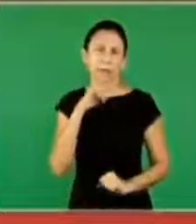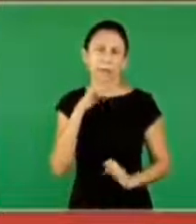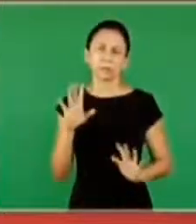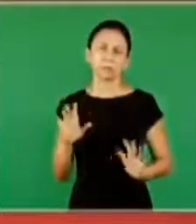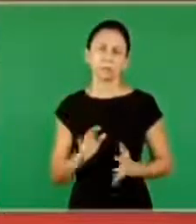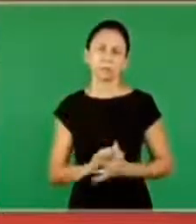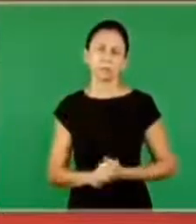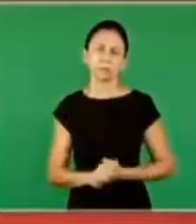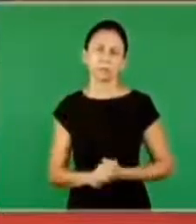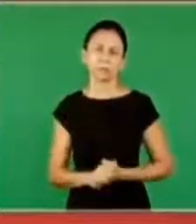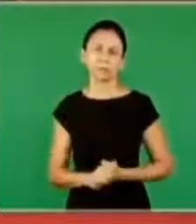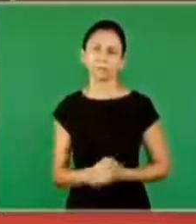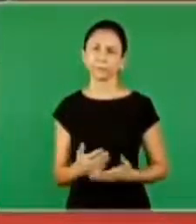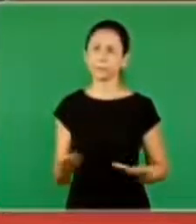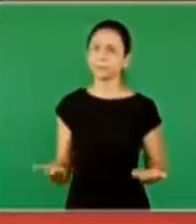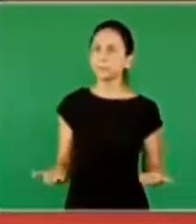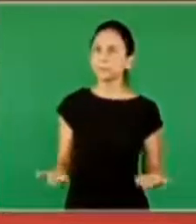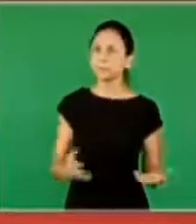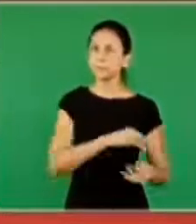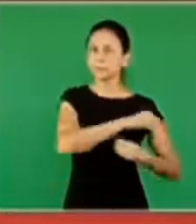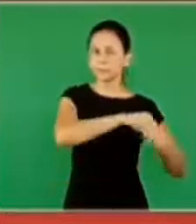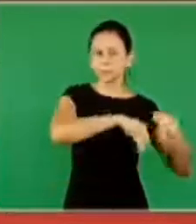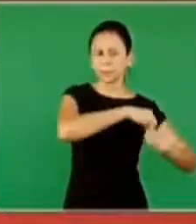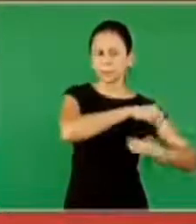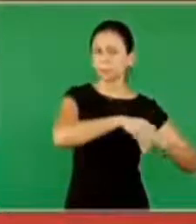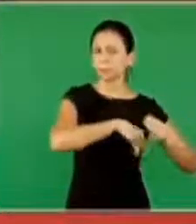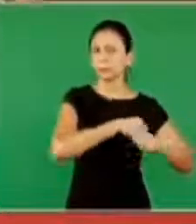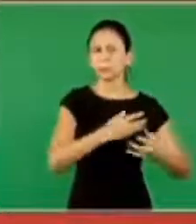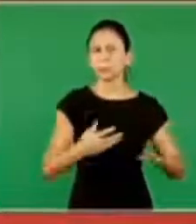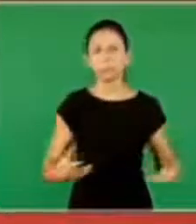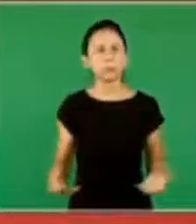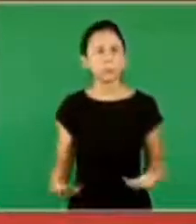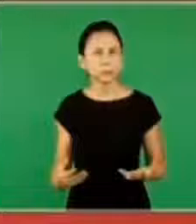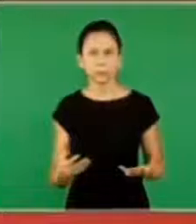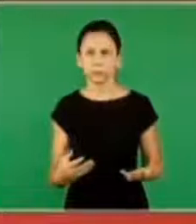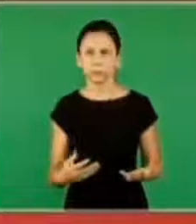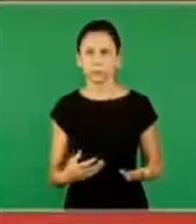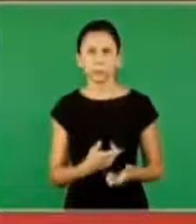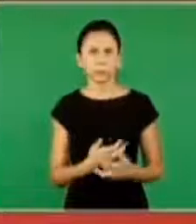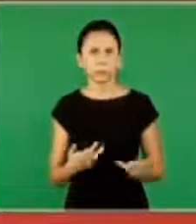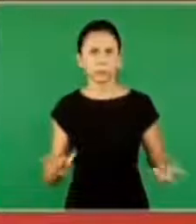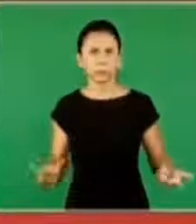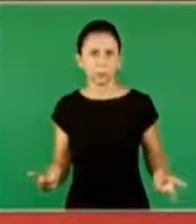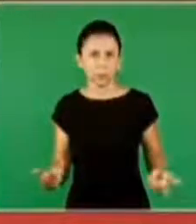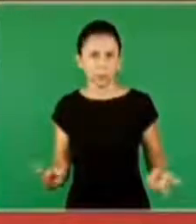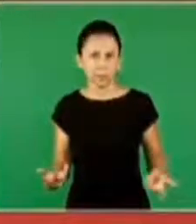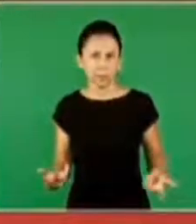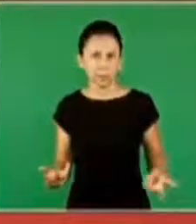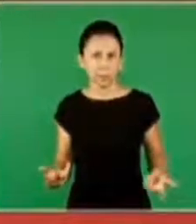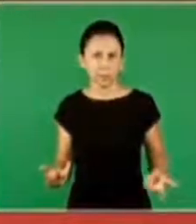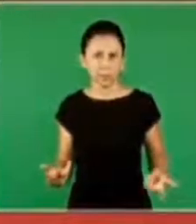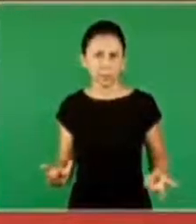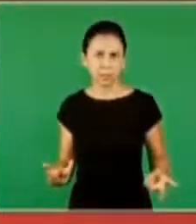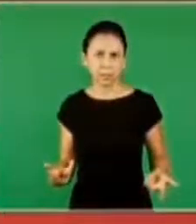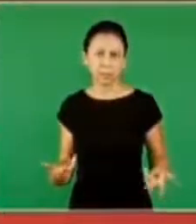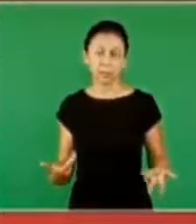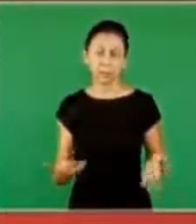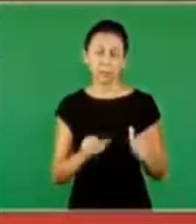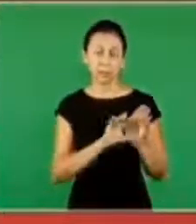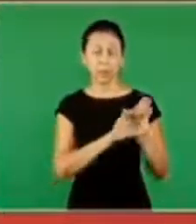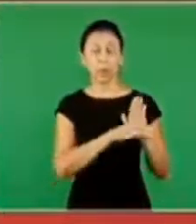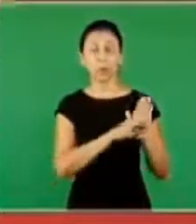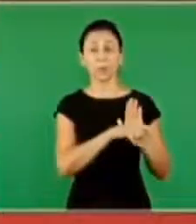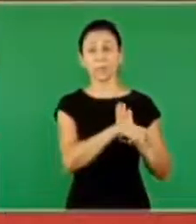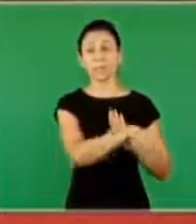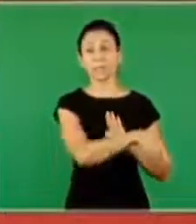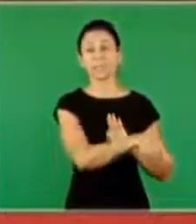anything alcoholic so this concept that bring the gospel like Marcelo said before in this whole situation is the